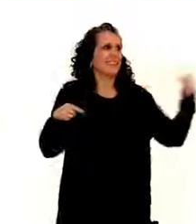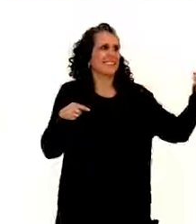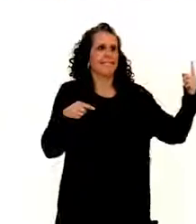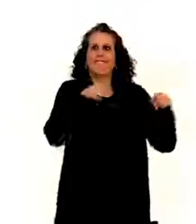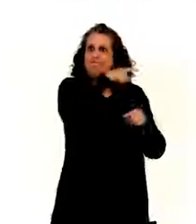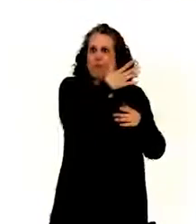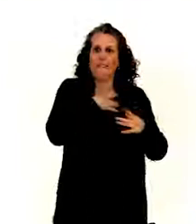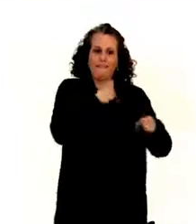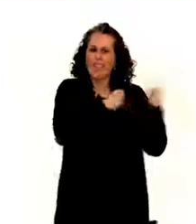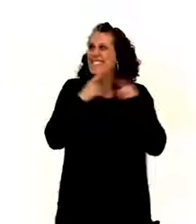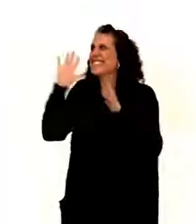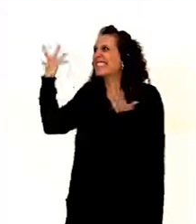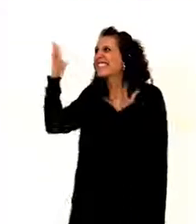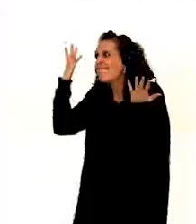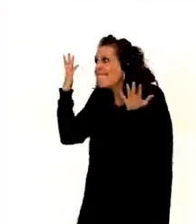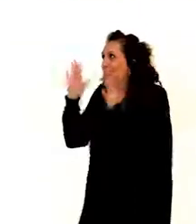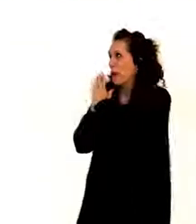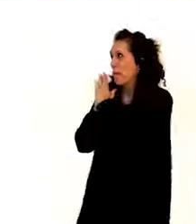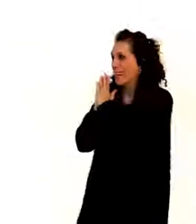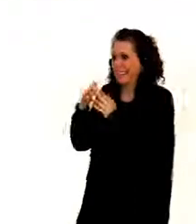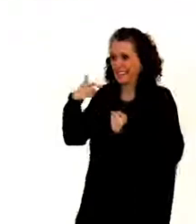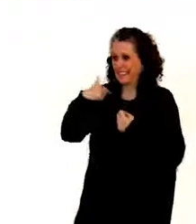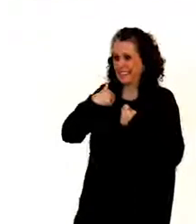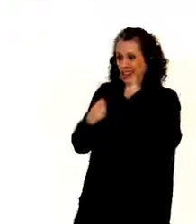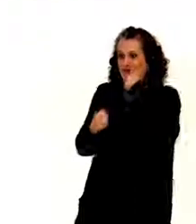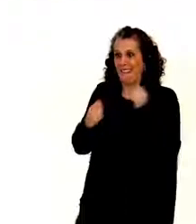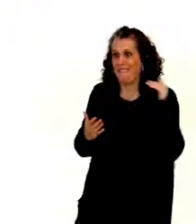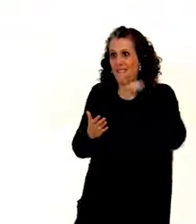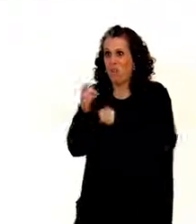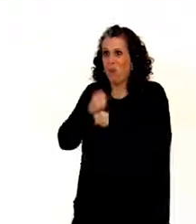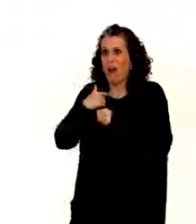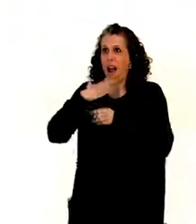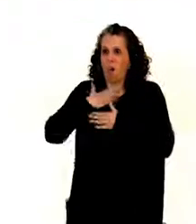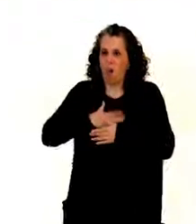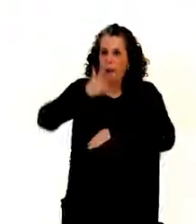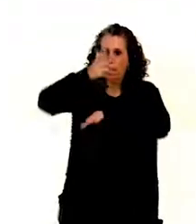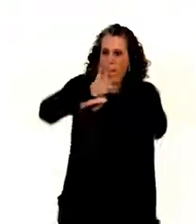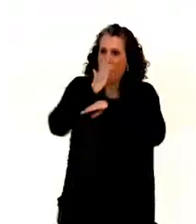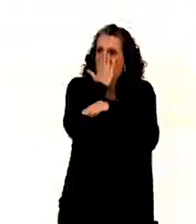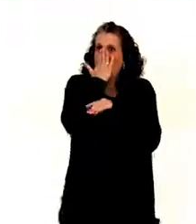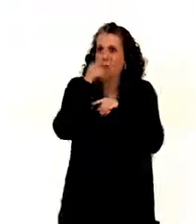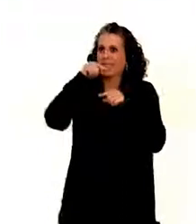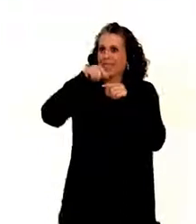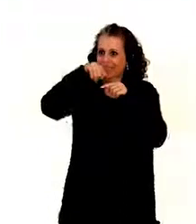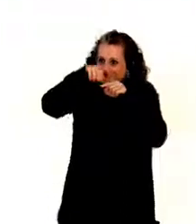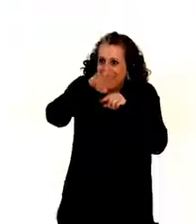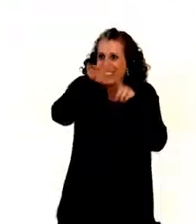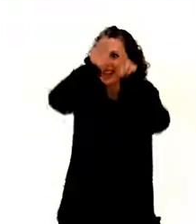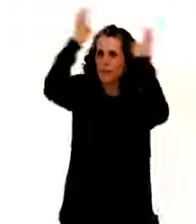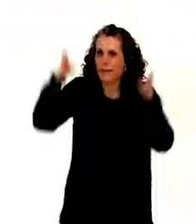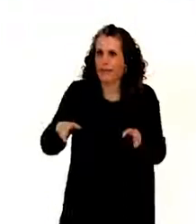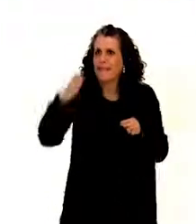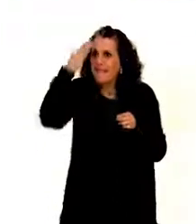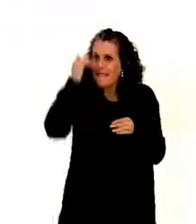listen, it would be reasonable accommodation for me to allow me to park my car next to the entrance. I don't have to walk because she was moving with the